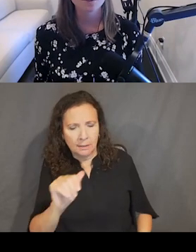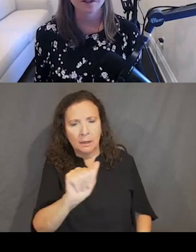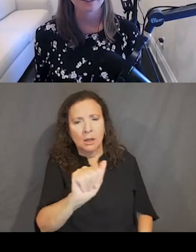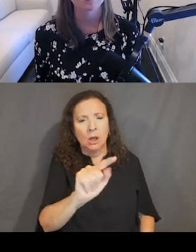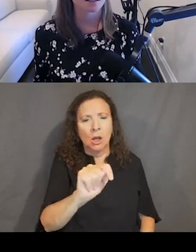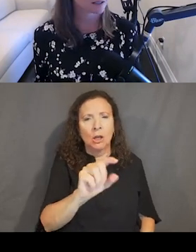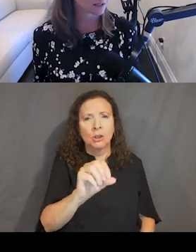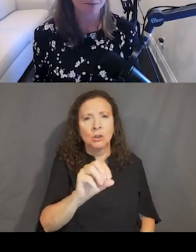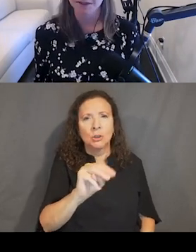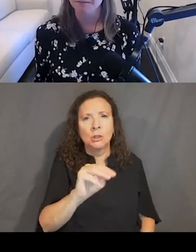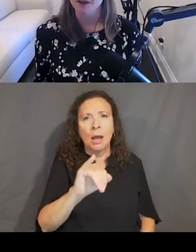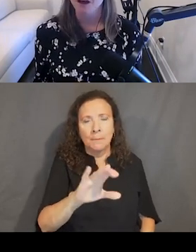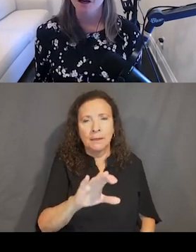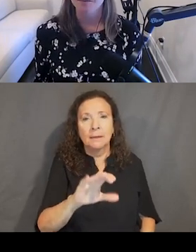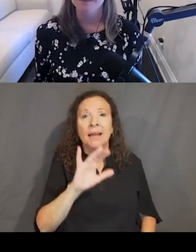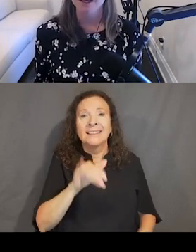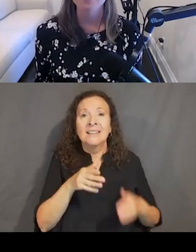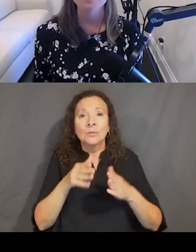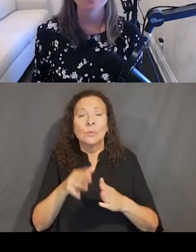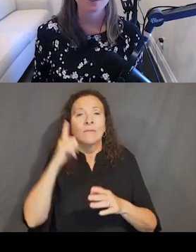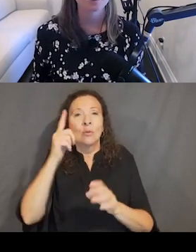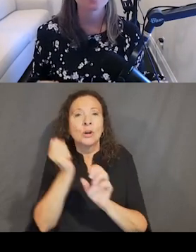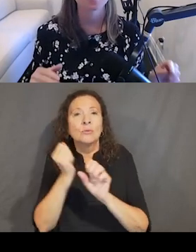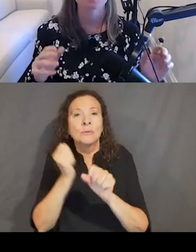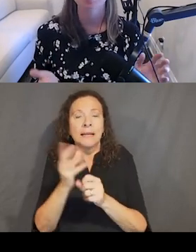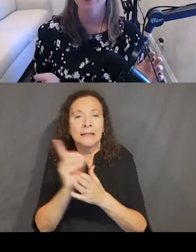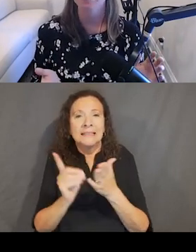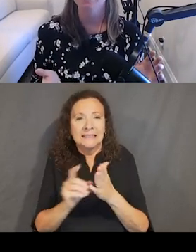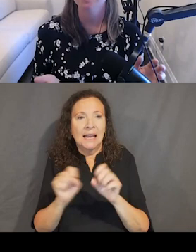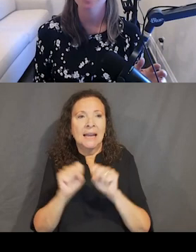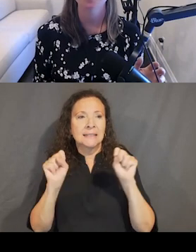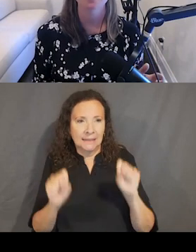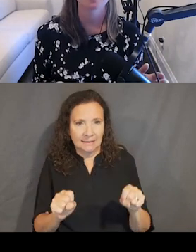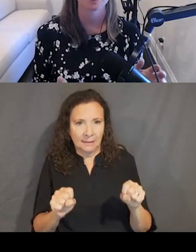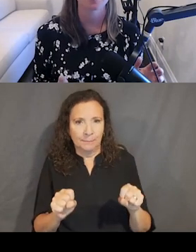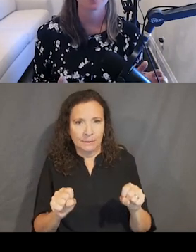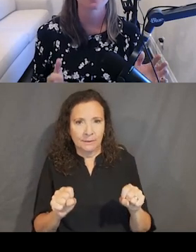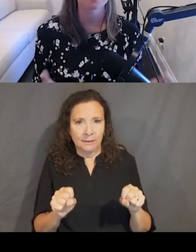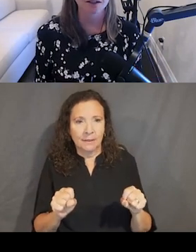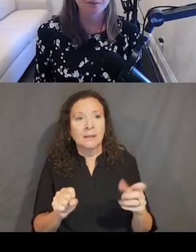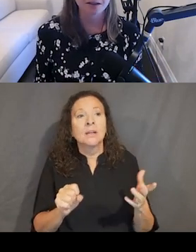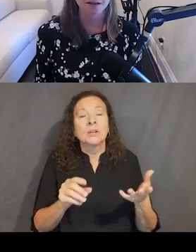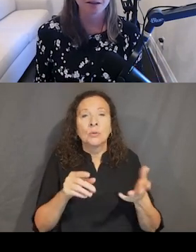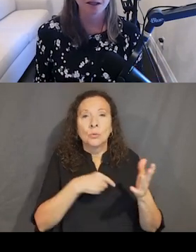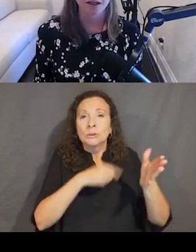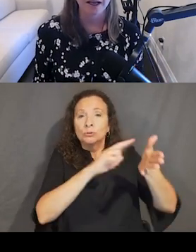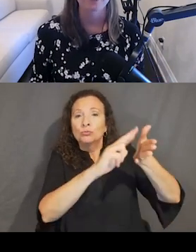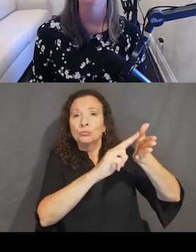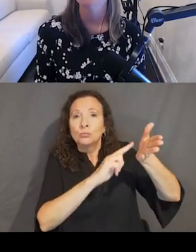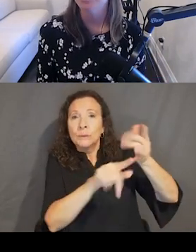for creating design systems. It gives us a framework to break our interfaces down into these fundamental